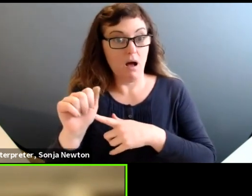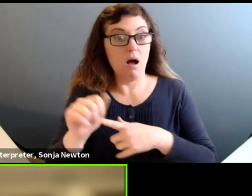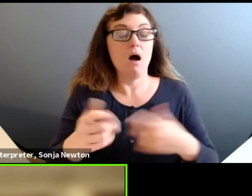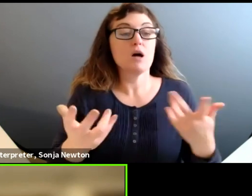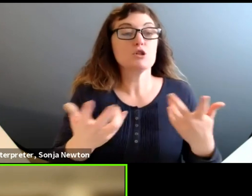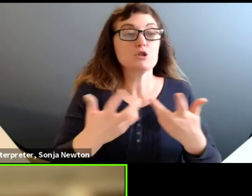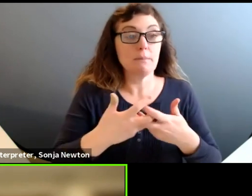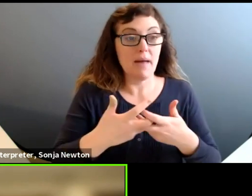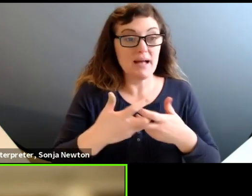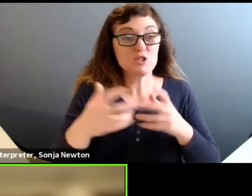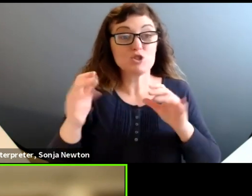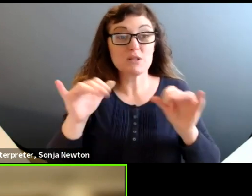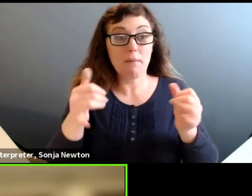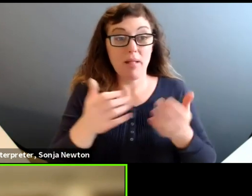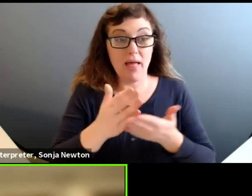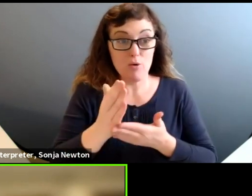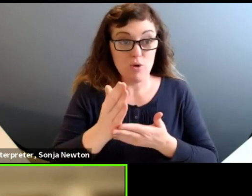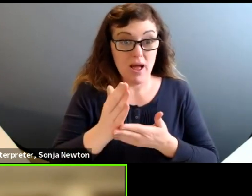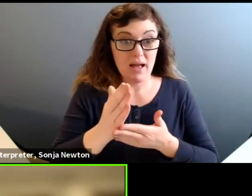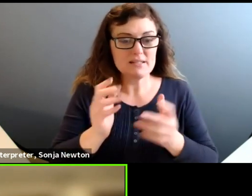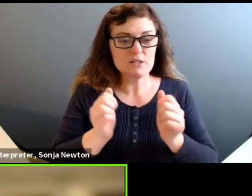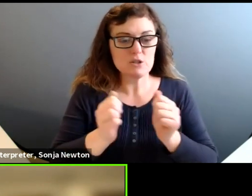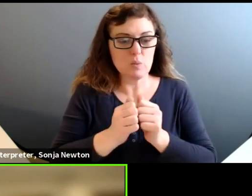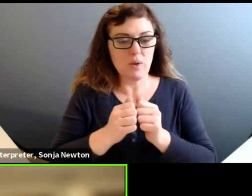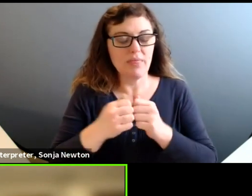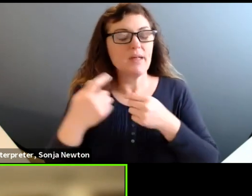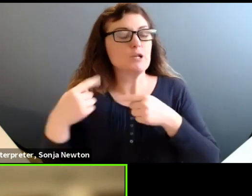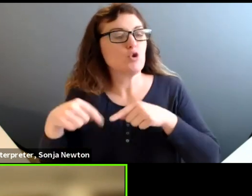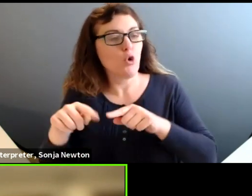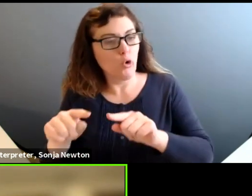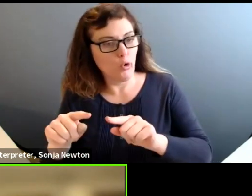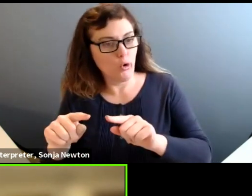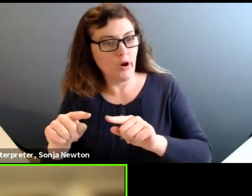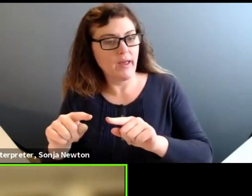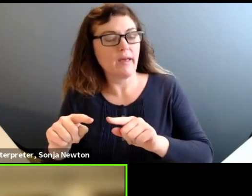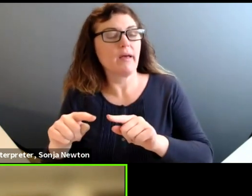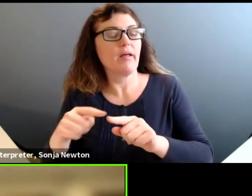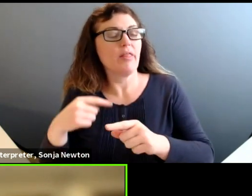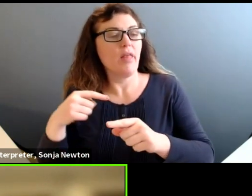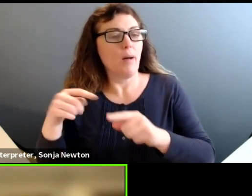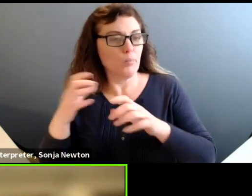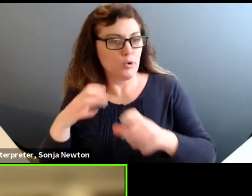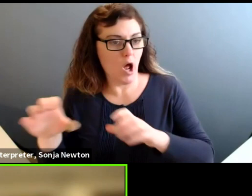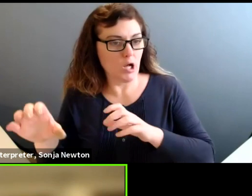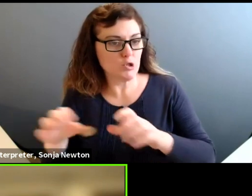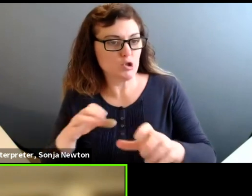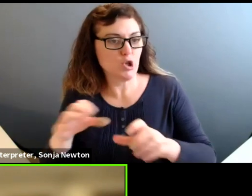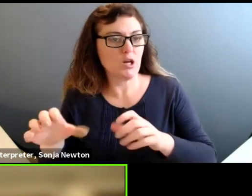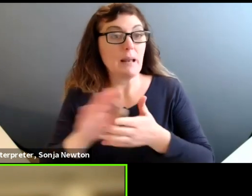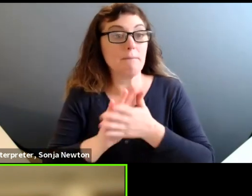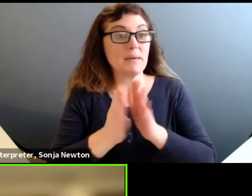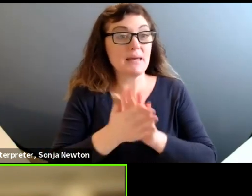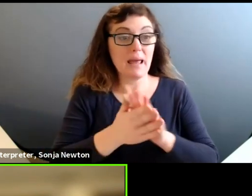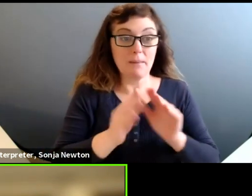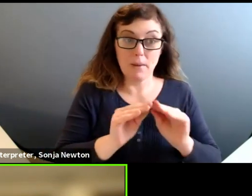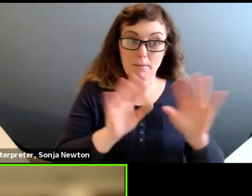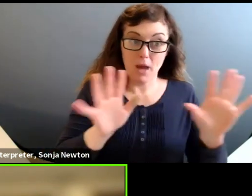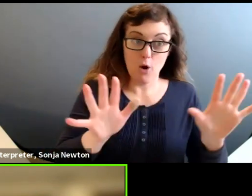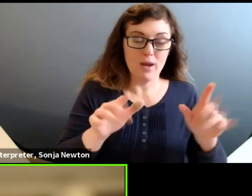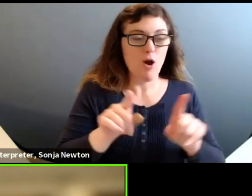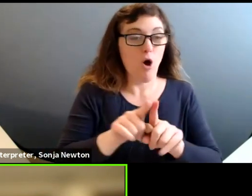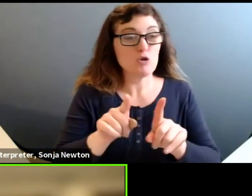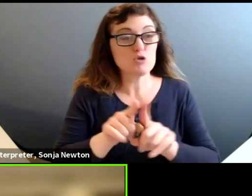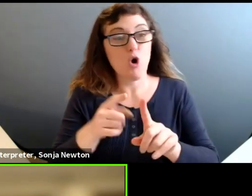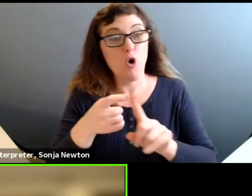first playwright who, when we were doing the production, was a parent. And also our first playwright coming from out of state.